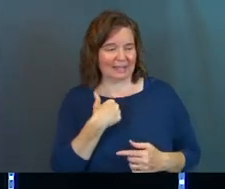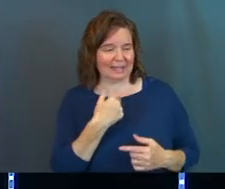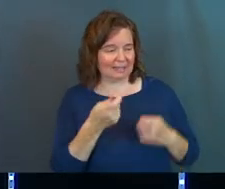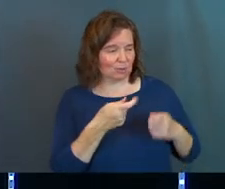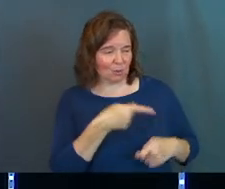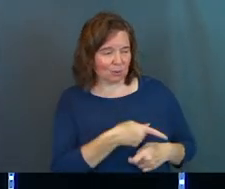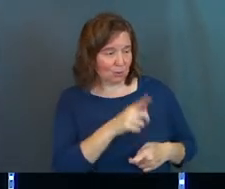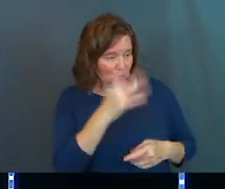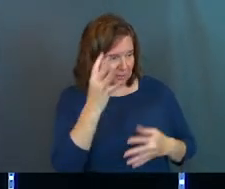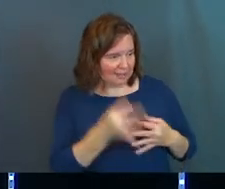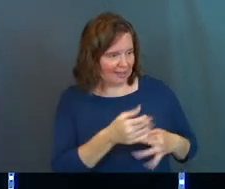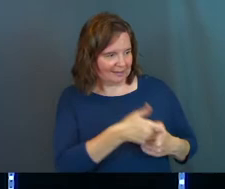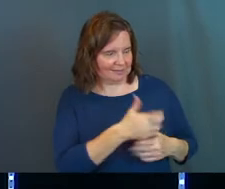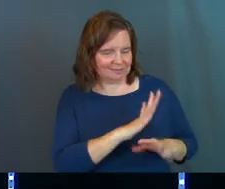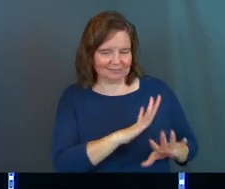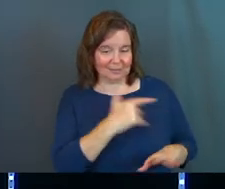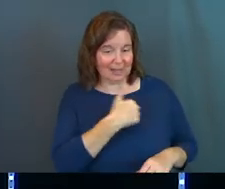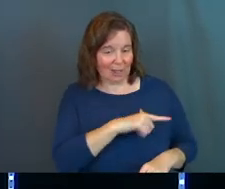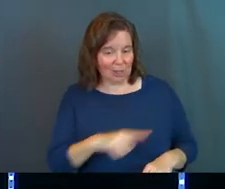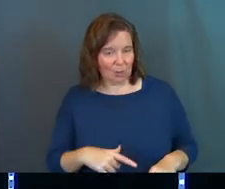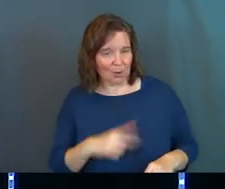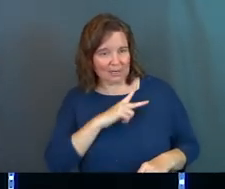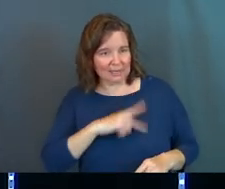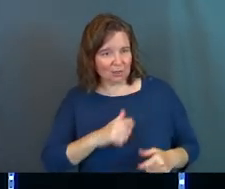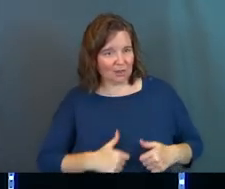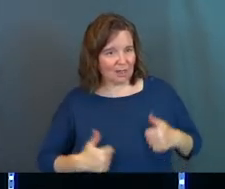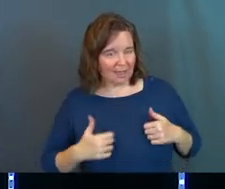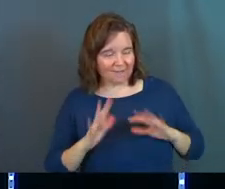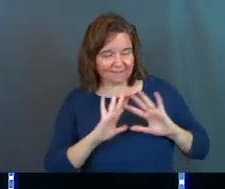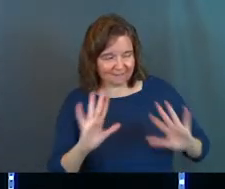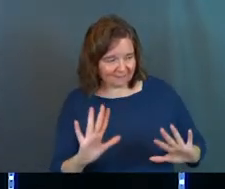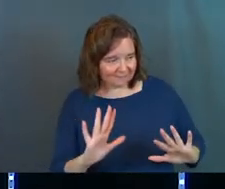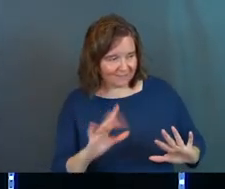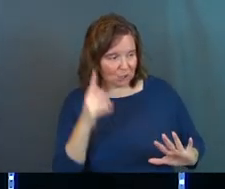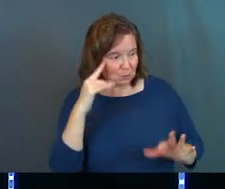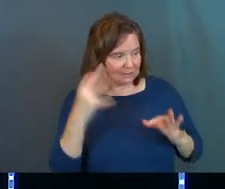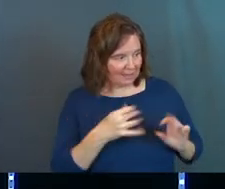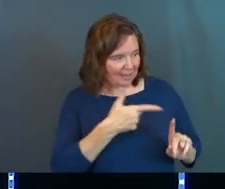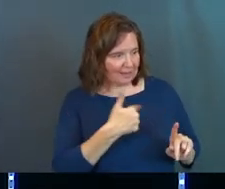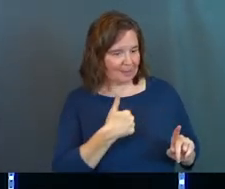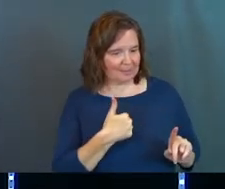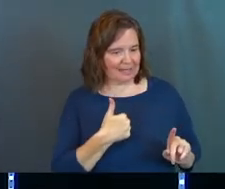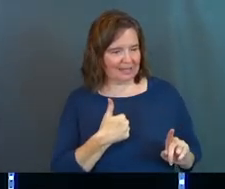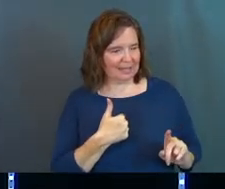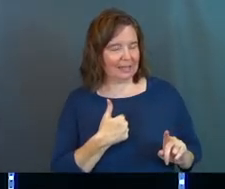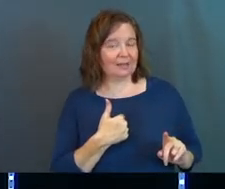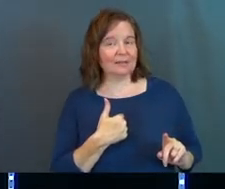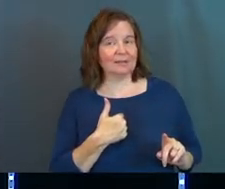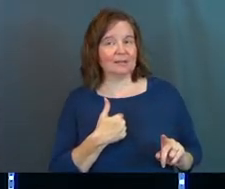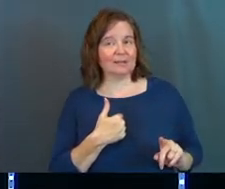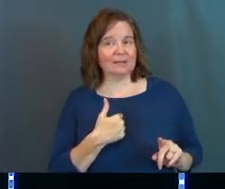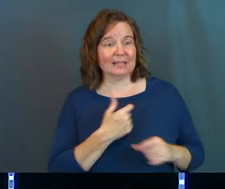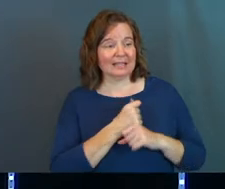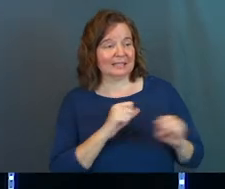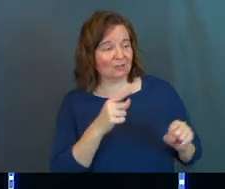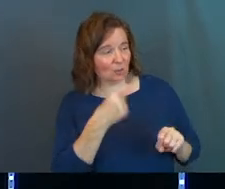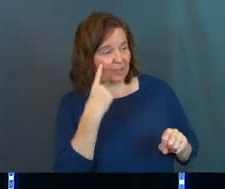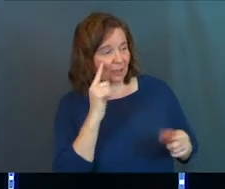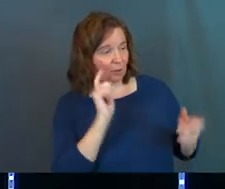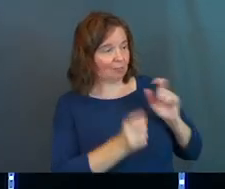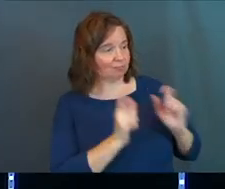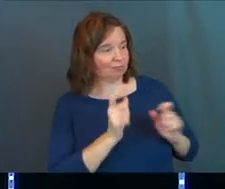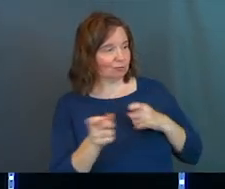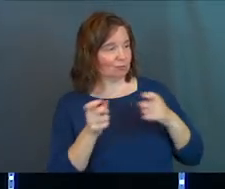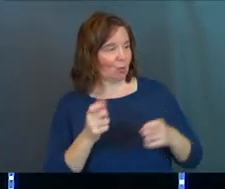in the driver's seat of your life. That's not me as Lord and King of your life. That's me as a savior that you think you can manipulate.